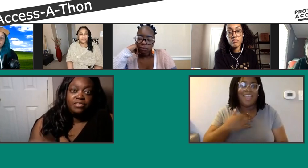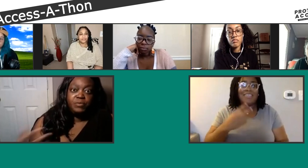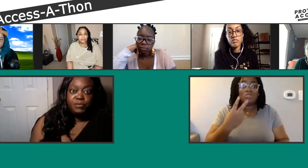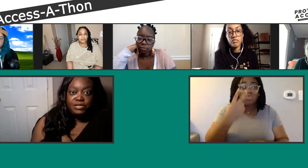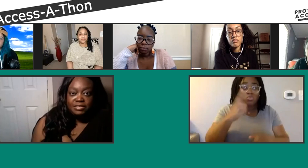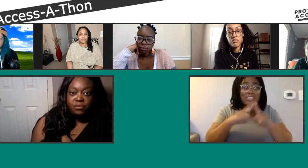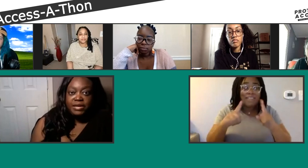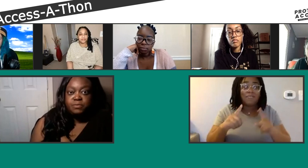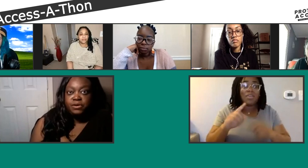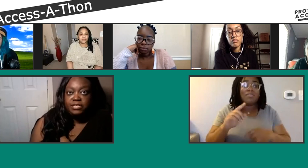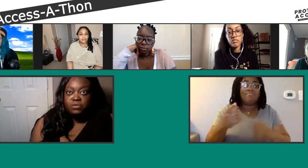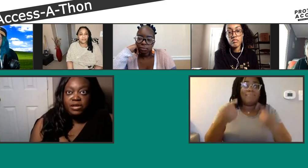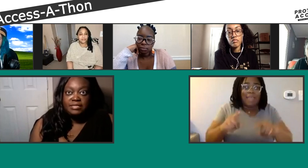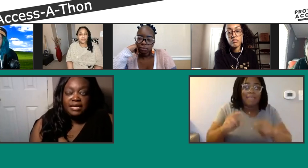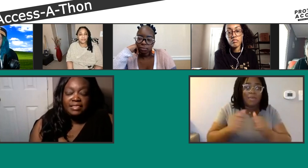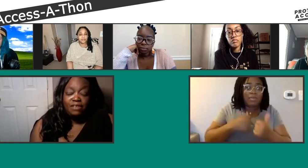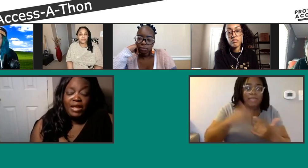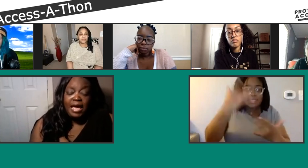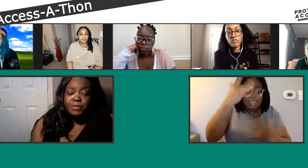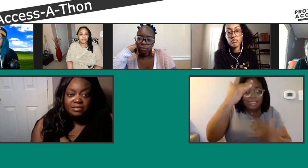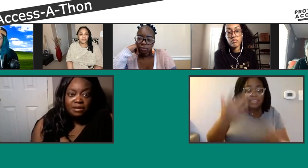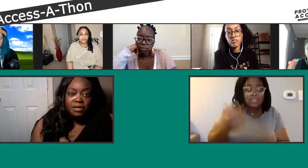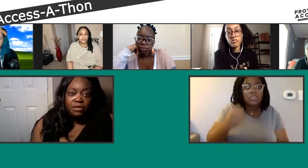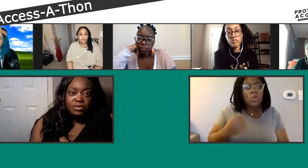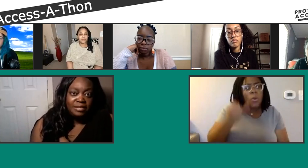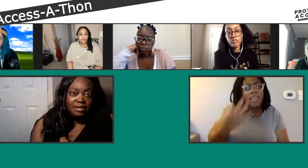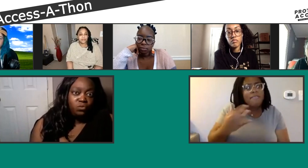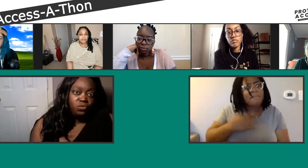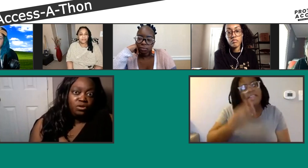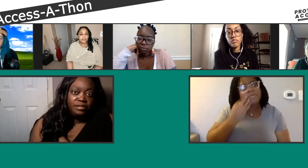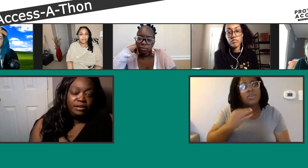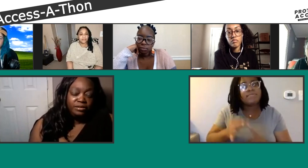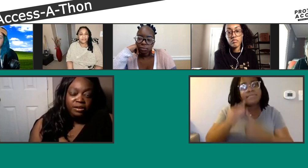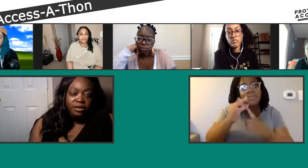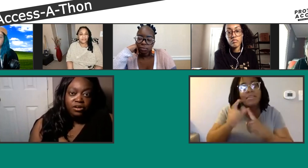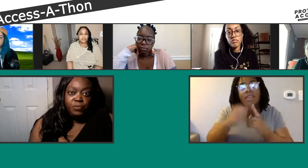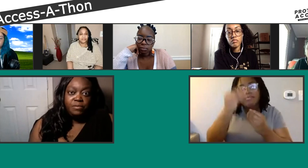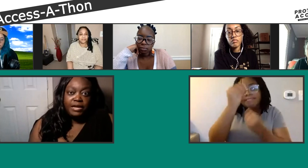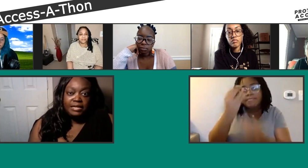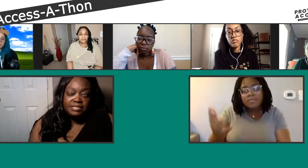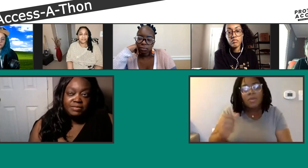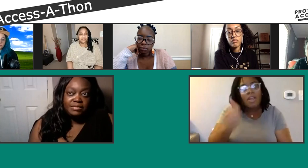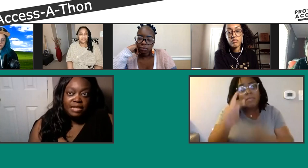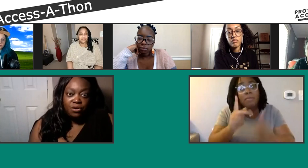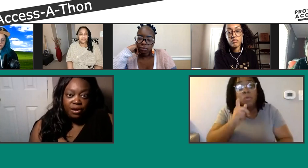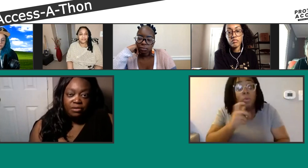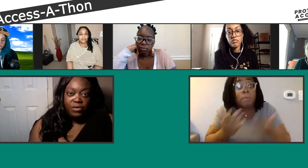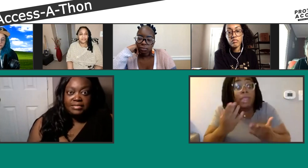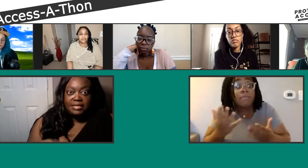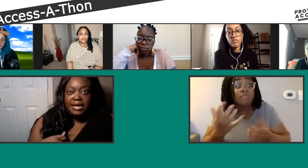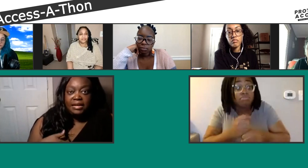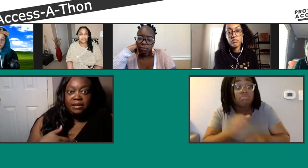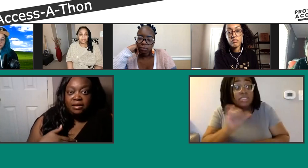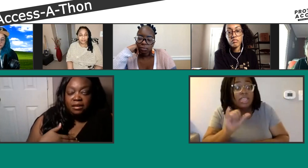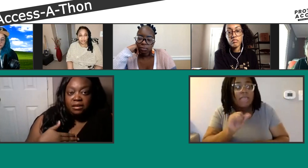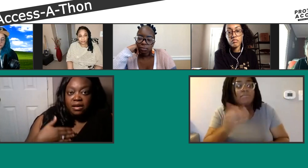I wanted other people to see what my experience was and that if it happened to them that it wasn't the end of the world and their coping mechanisms, etc. and ways